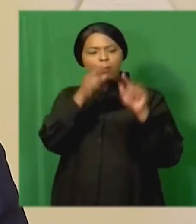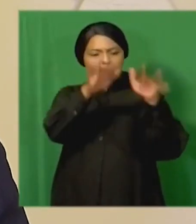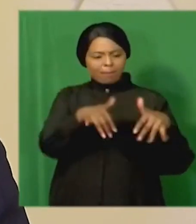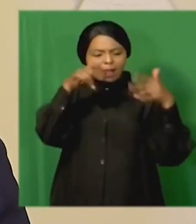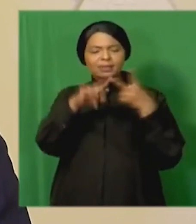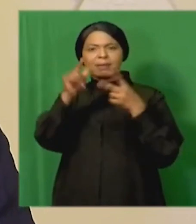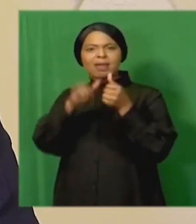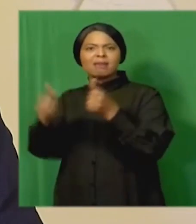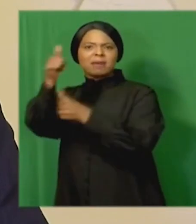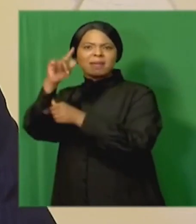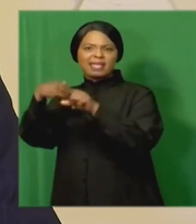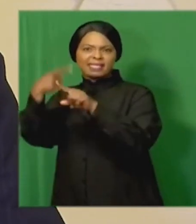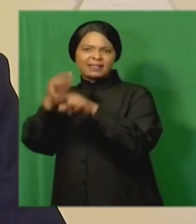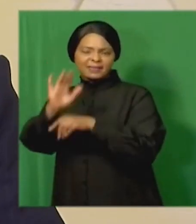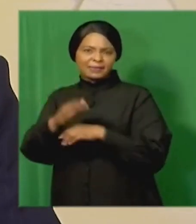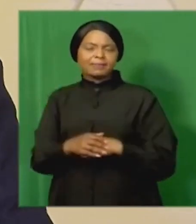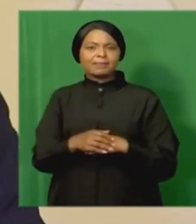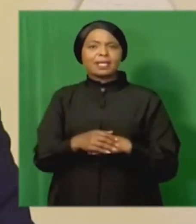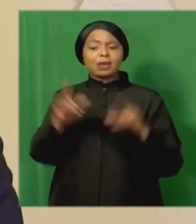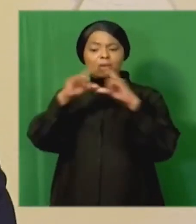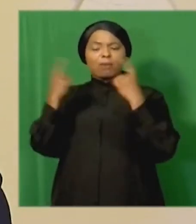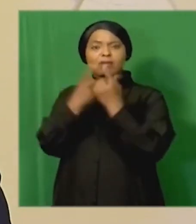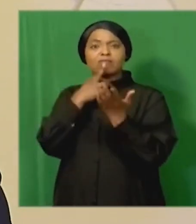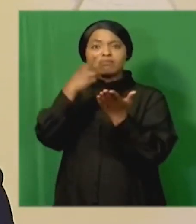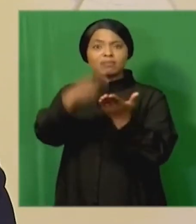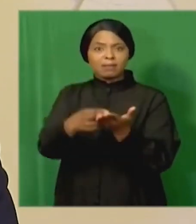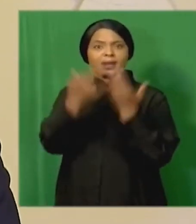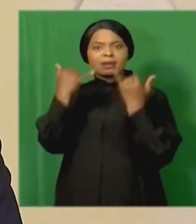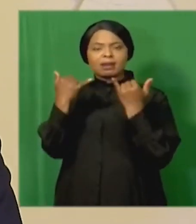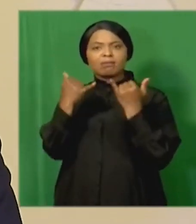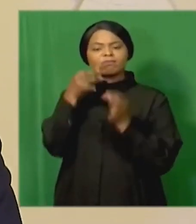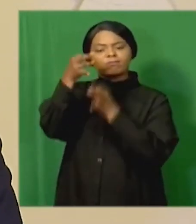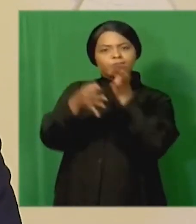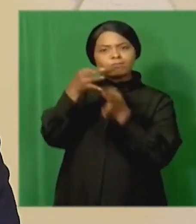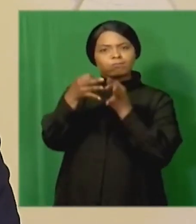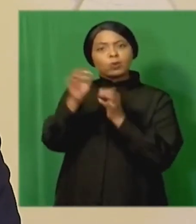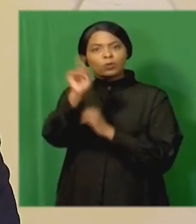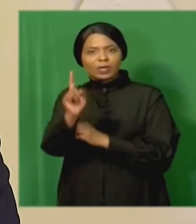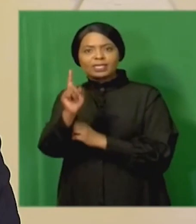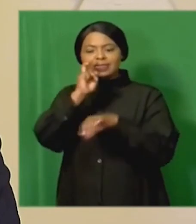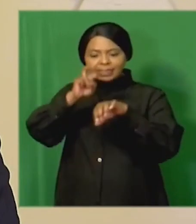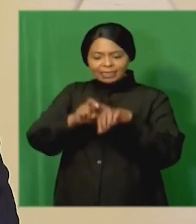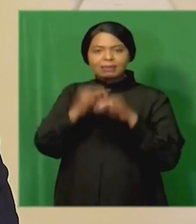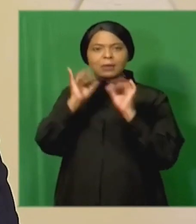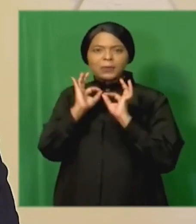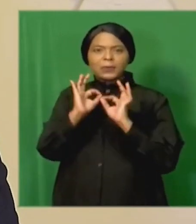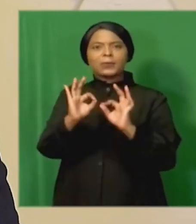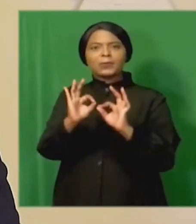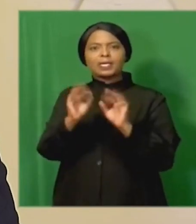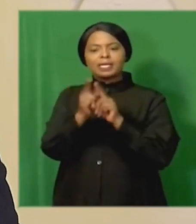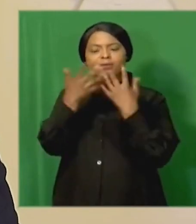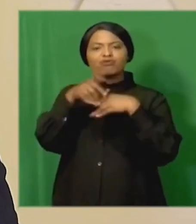and the executive the commission's recommendations underline the need for a coherent and